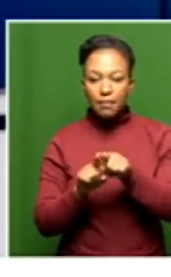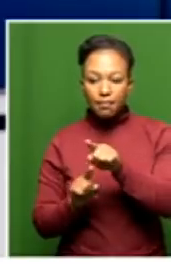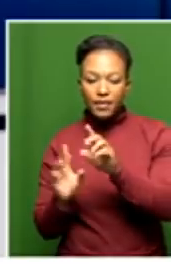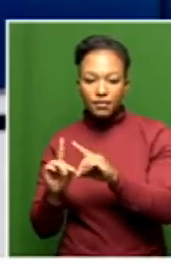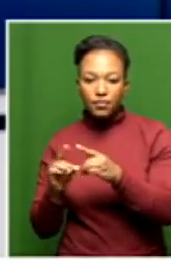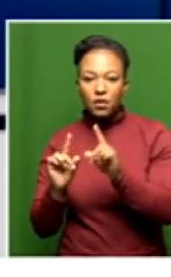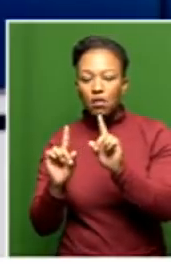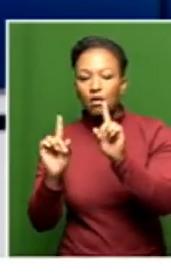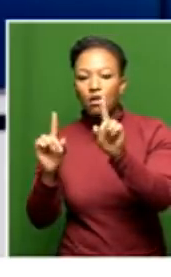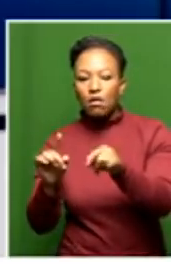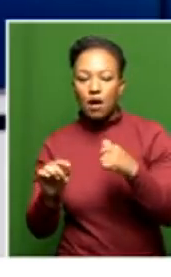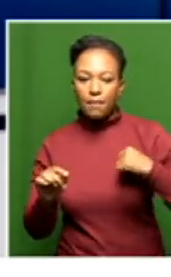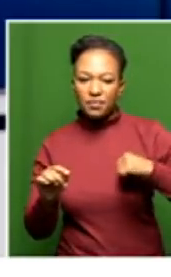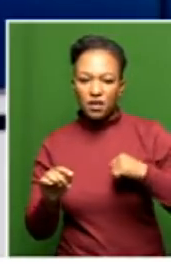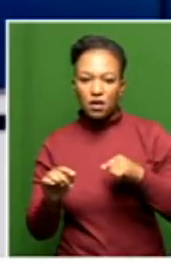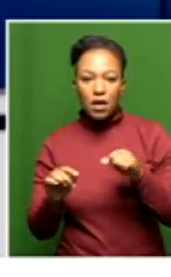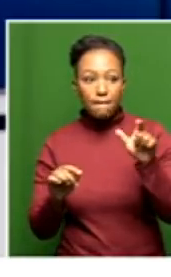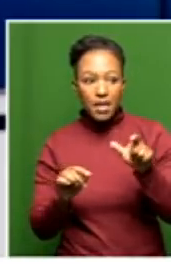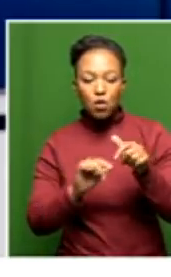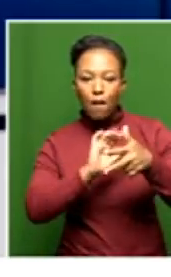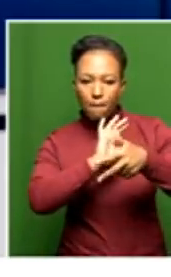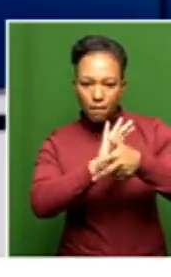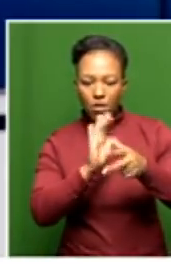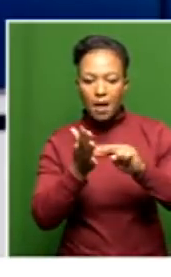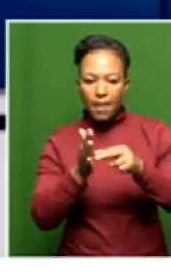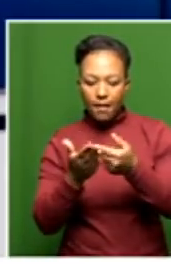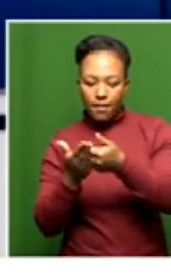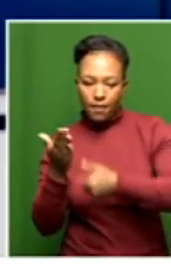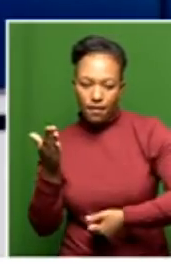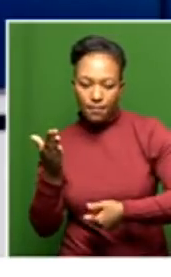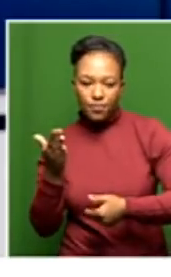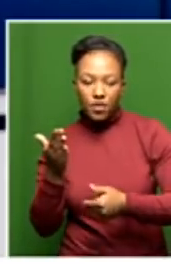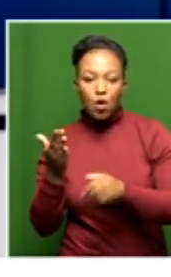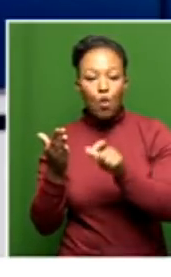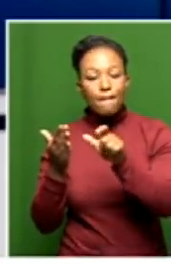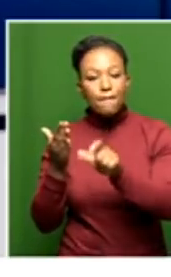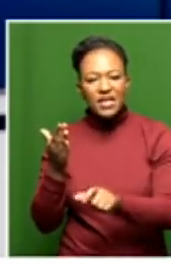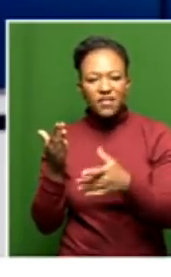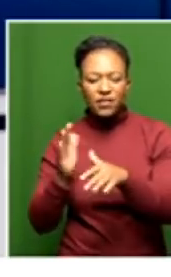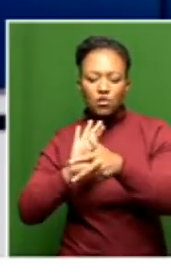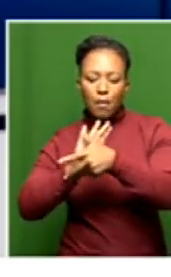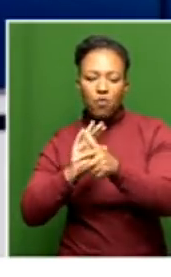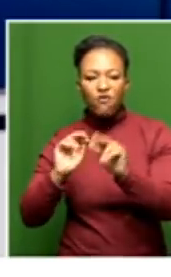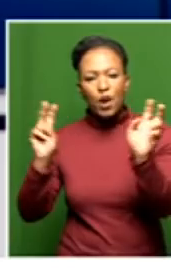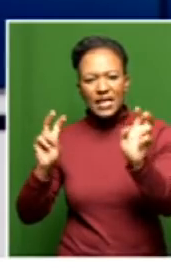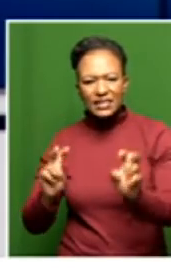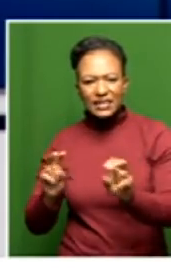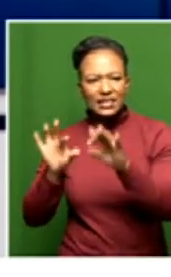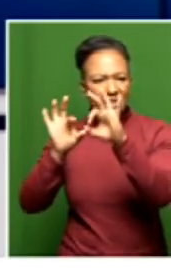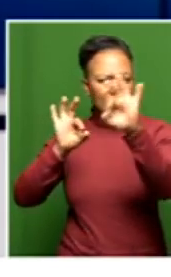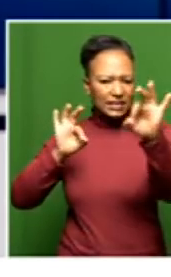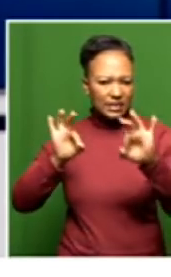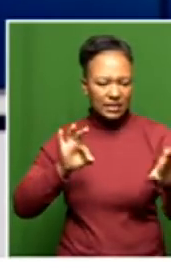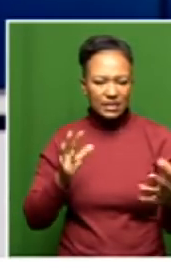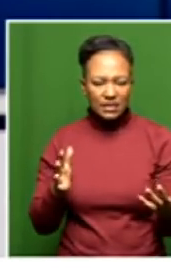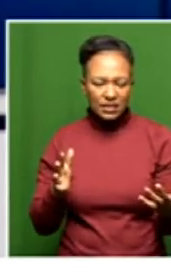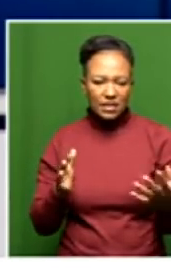and find the person who approved the plans, the person who approved the electrical wiring. They don't